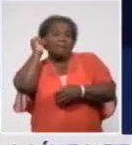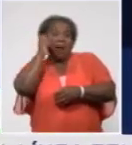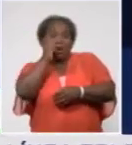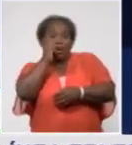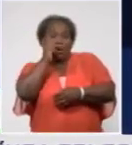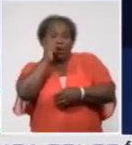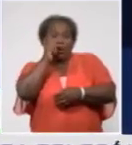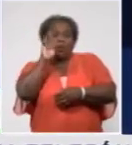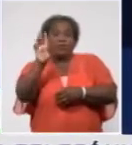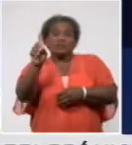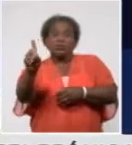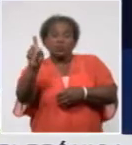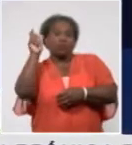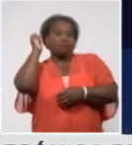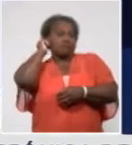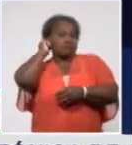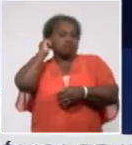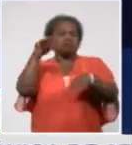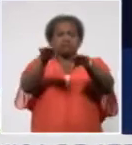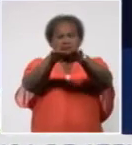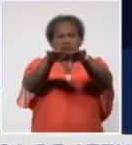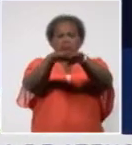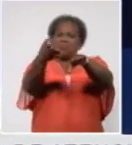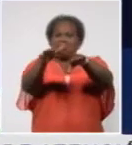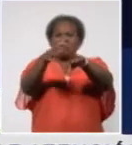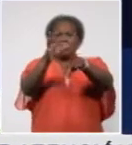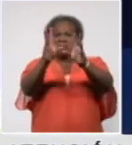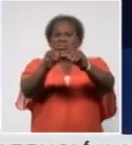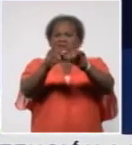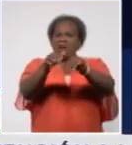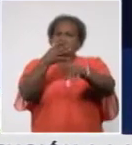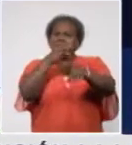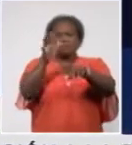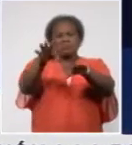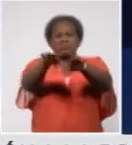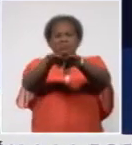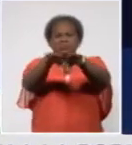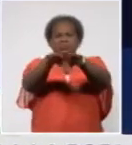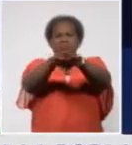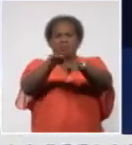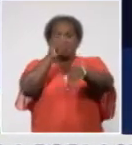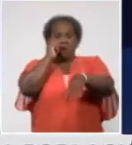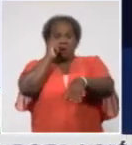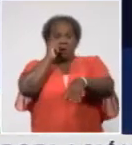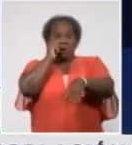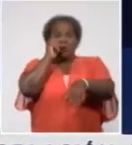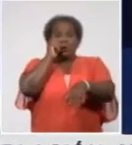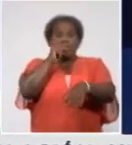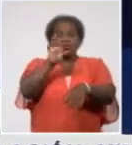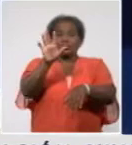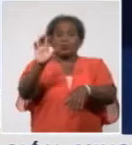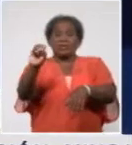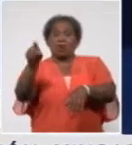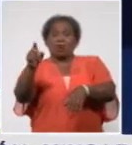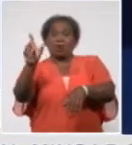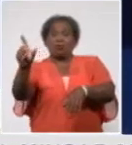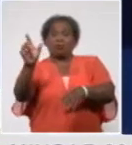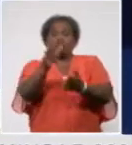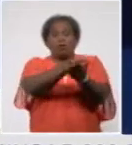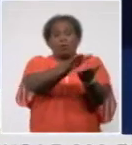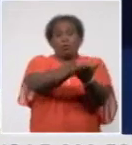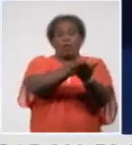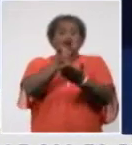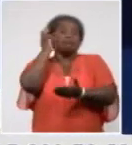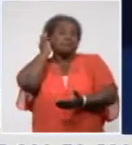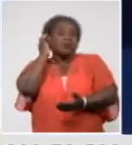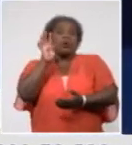63 or 76.8% of the 82 cases yesterday were asymptomatic at the time